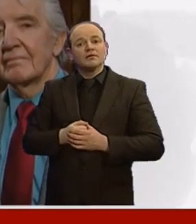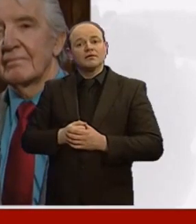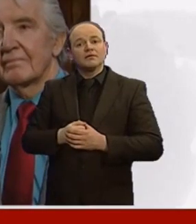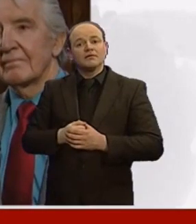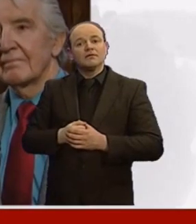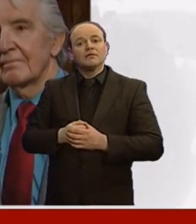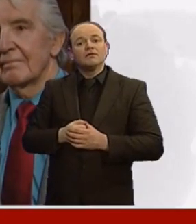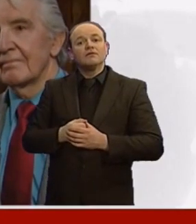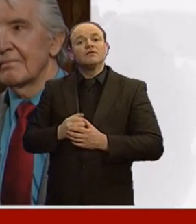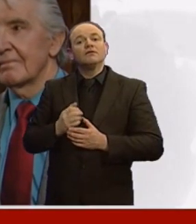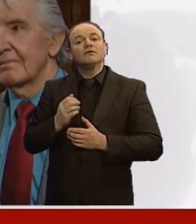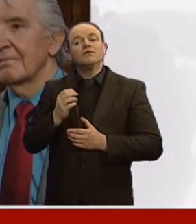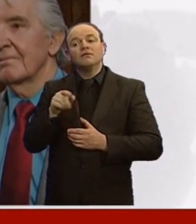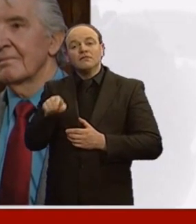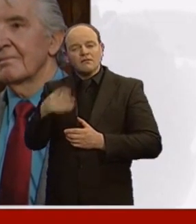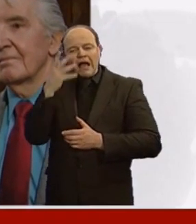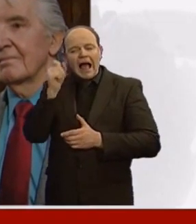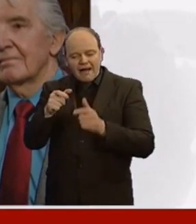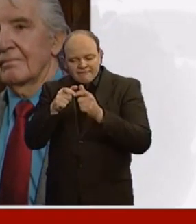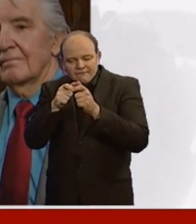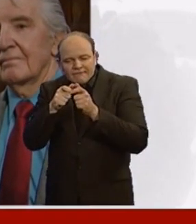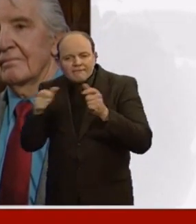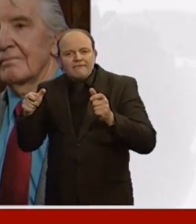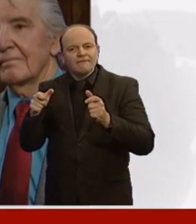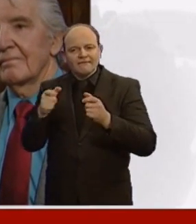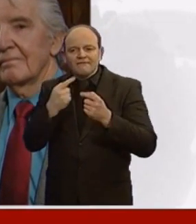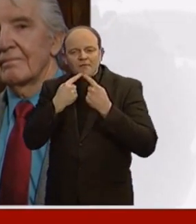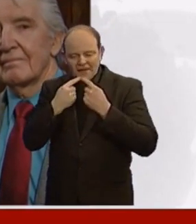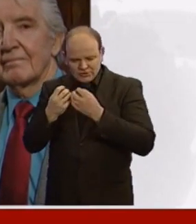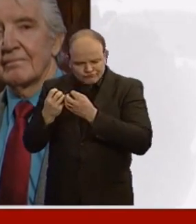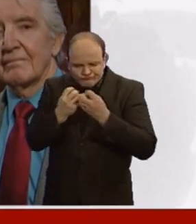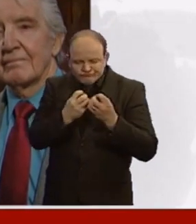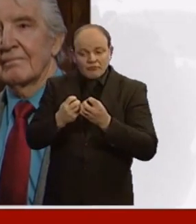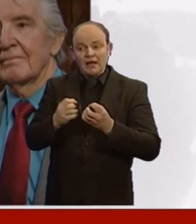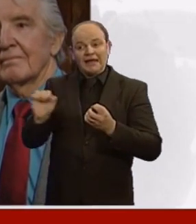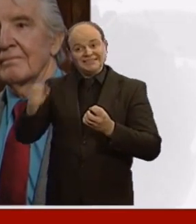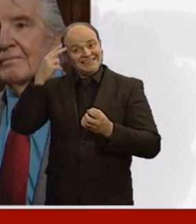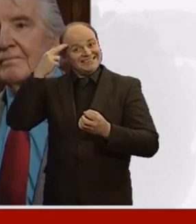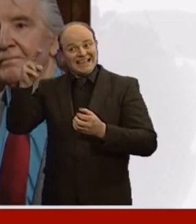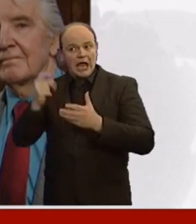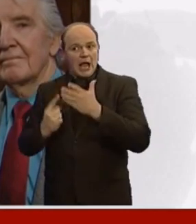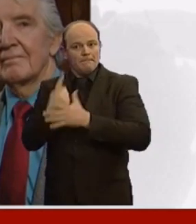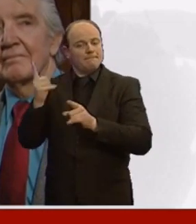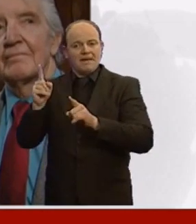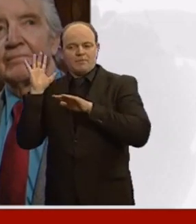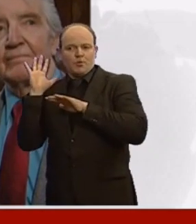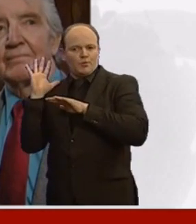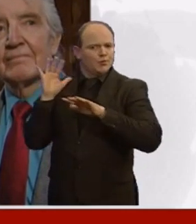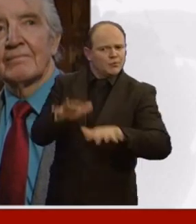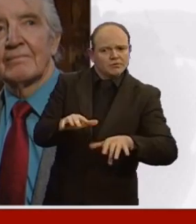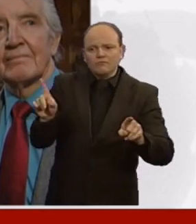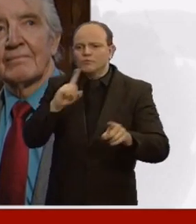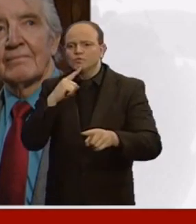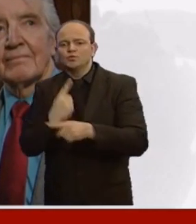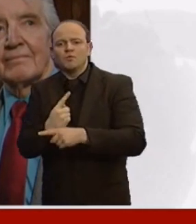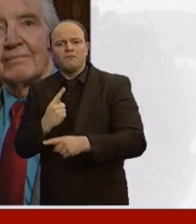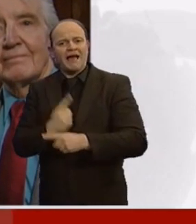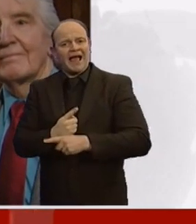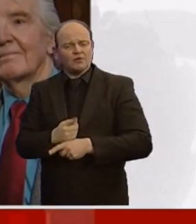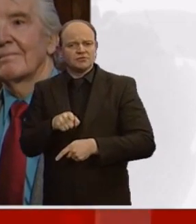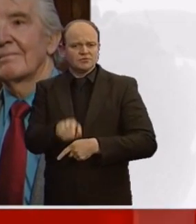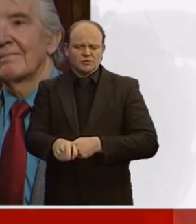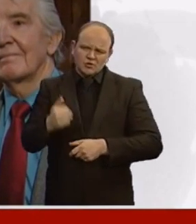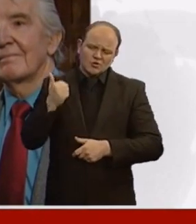The ticker tape, people would go in to hear him. Now that doesn't happen very often for many people because he had this capacity for immense